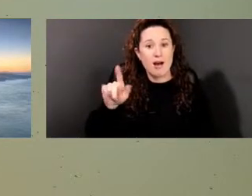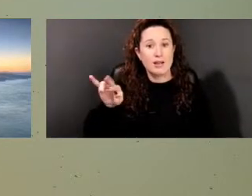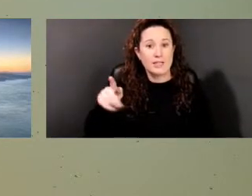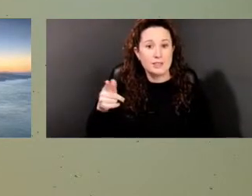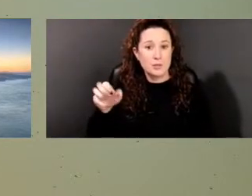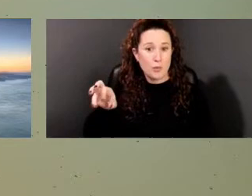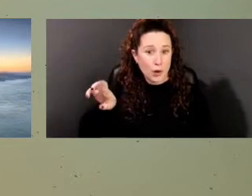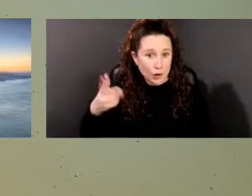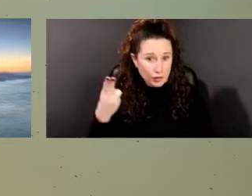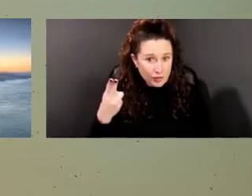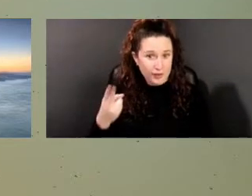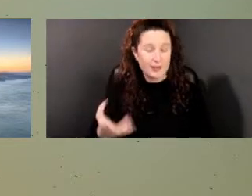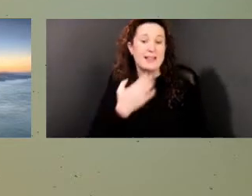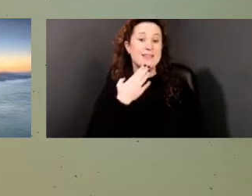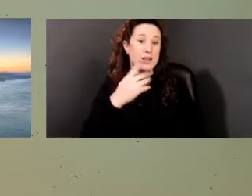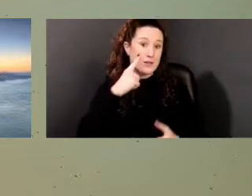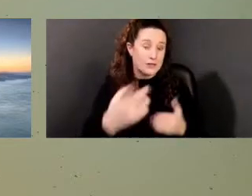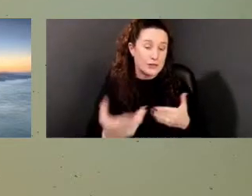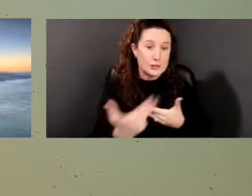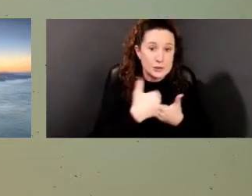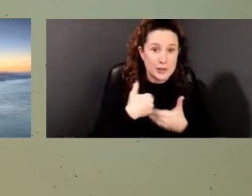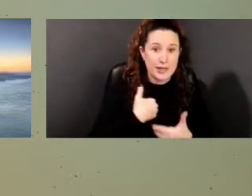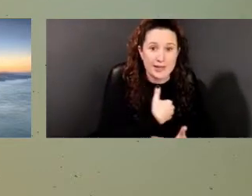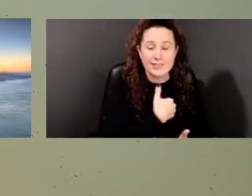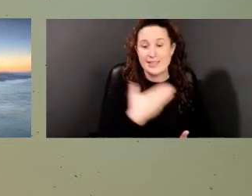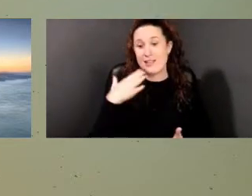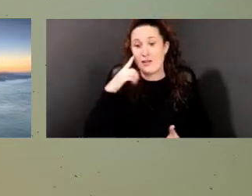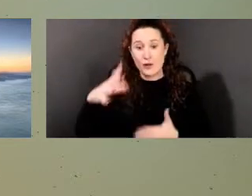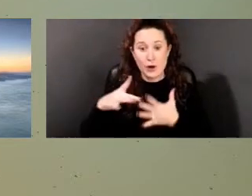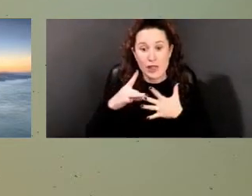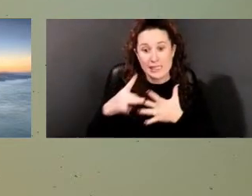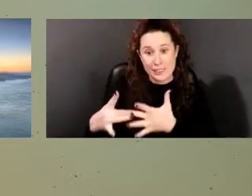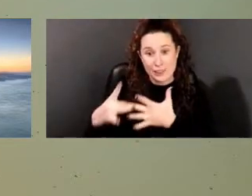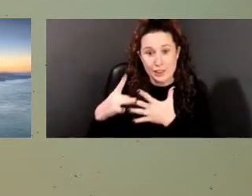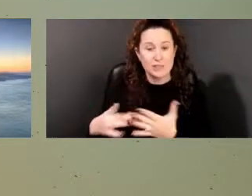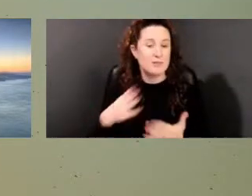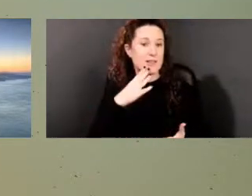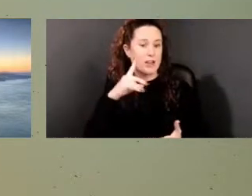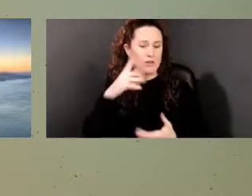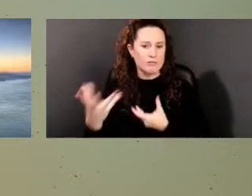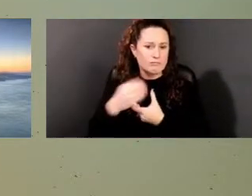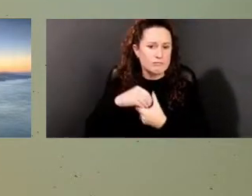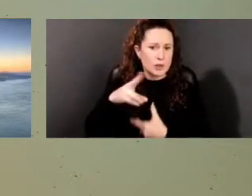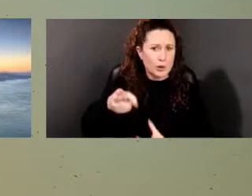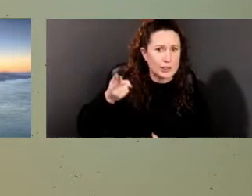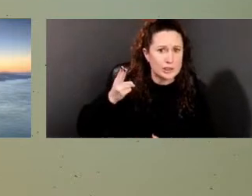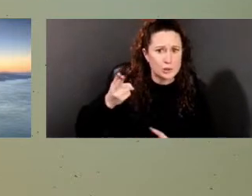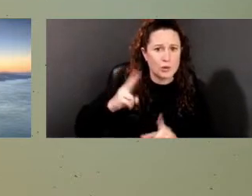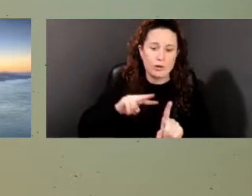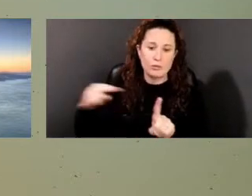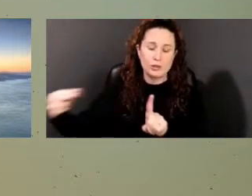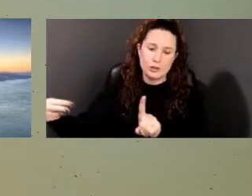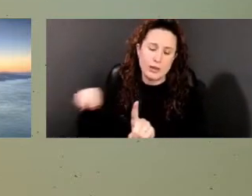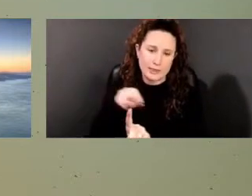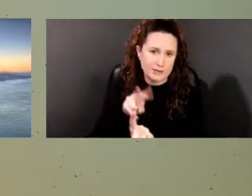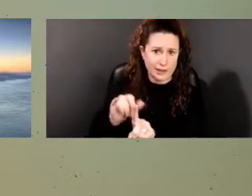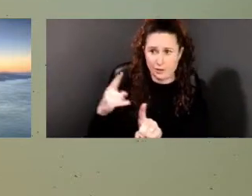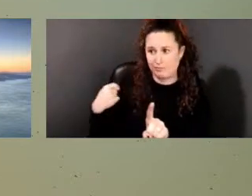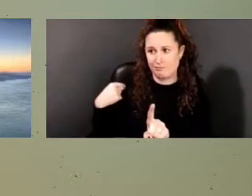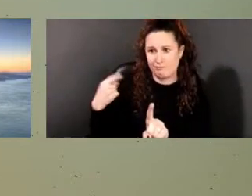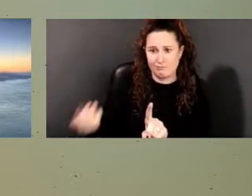Thank you for your leadership. Thank you for bringing the historical perspective that you always do, and for your